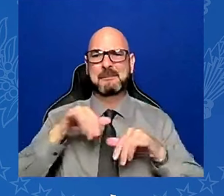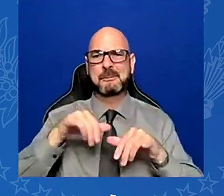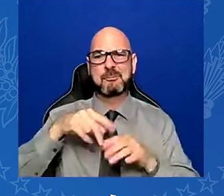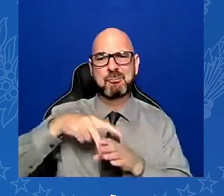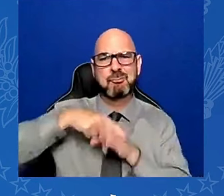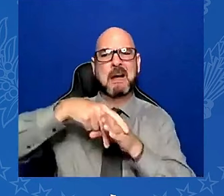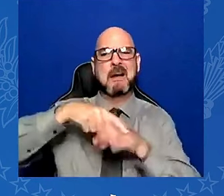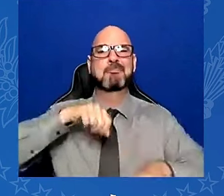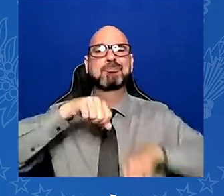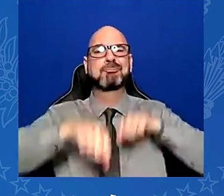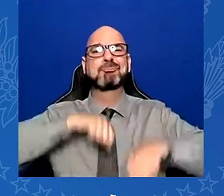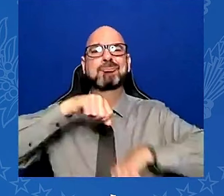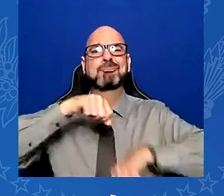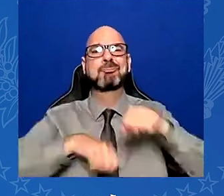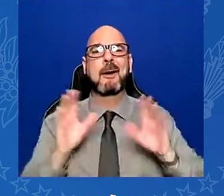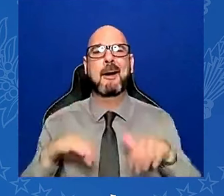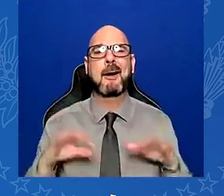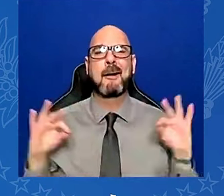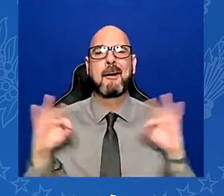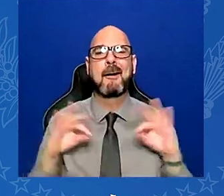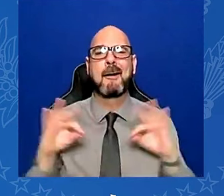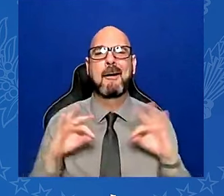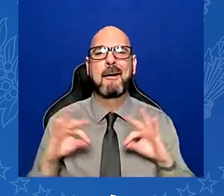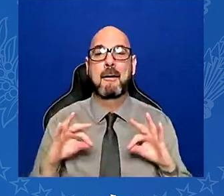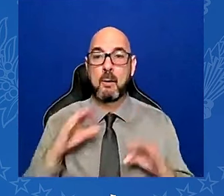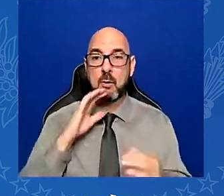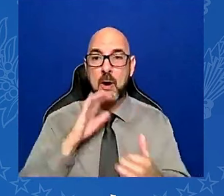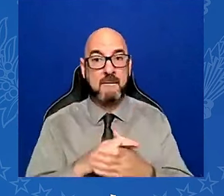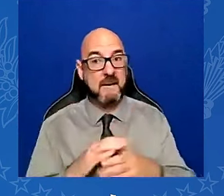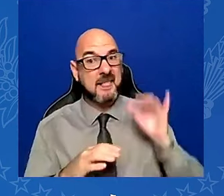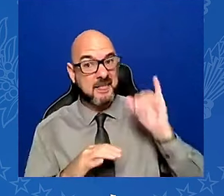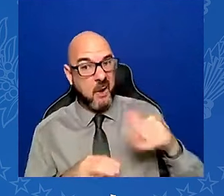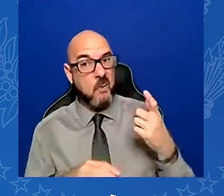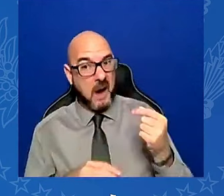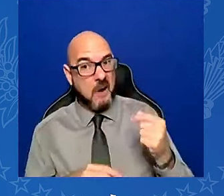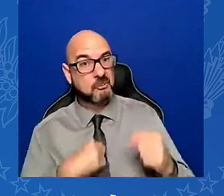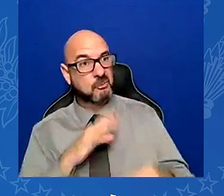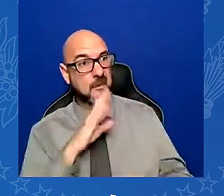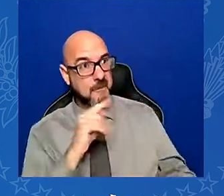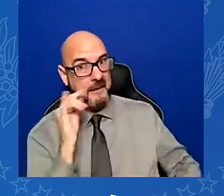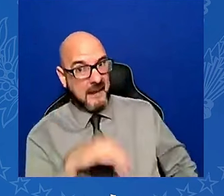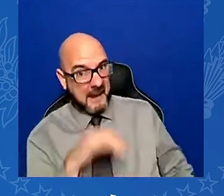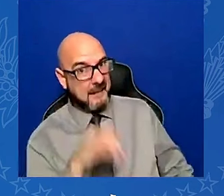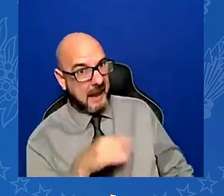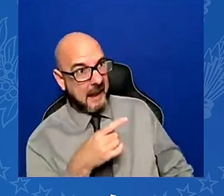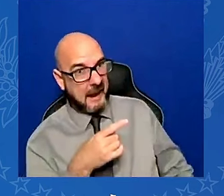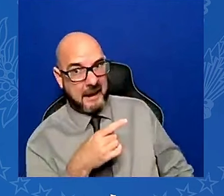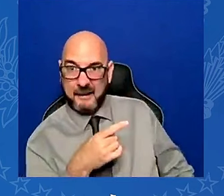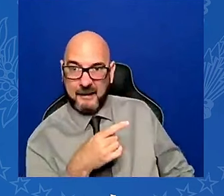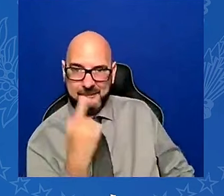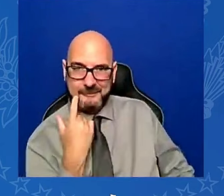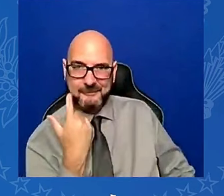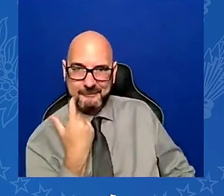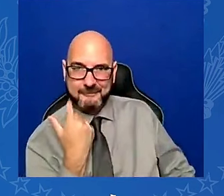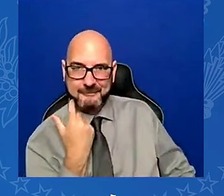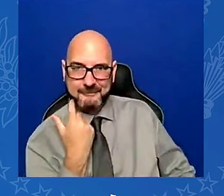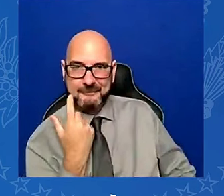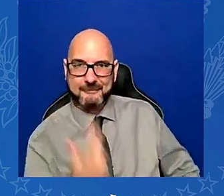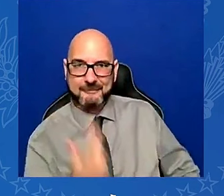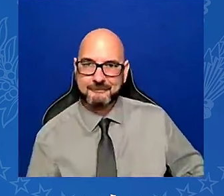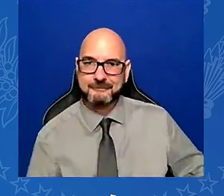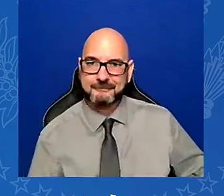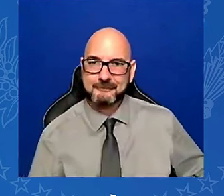Of course, the 2024 election is in full swing. And yes, age is an issue.